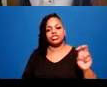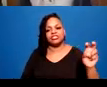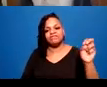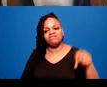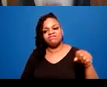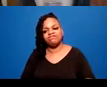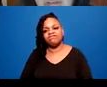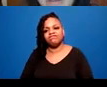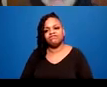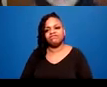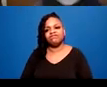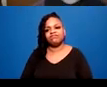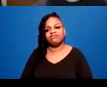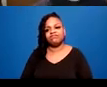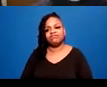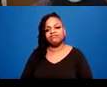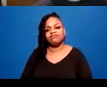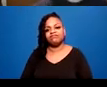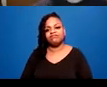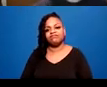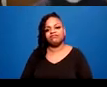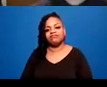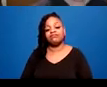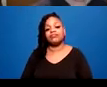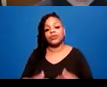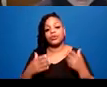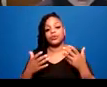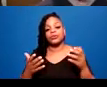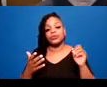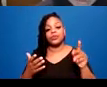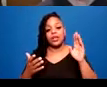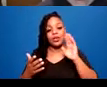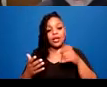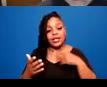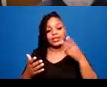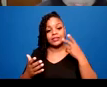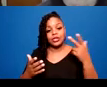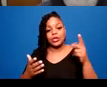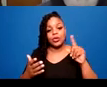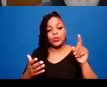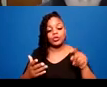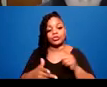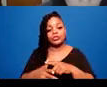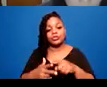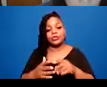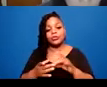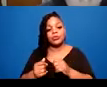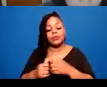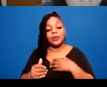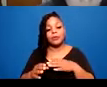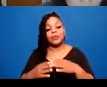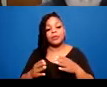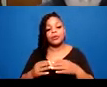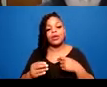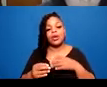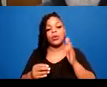Oh, hello. There's three questions about the book. So I will just link it on the chat